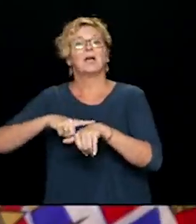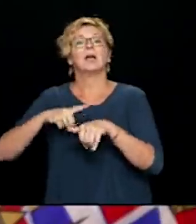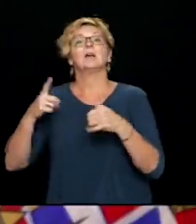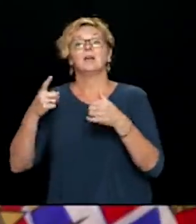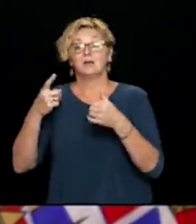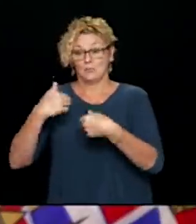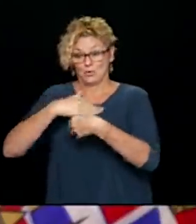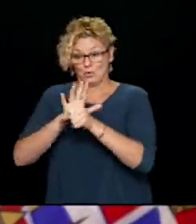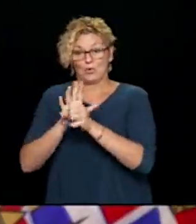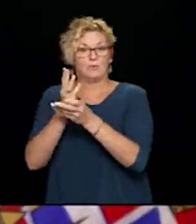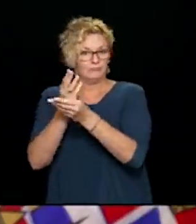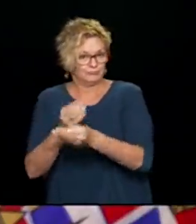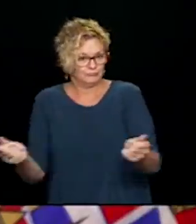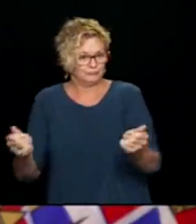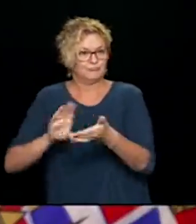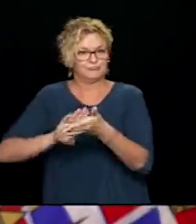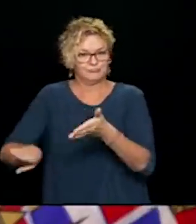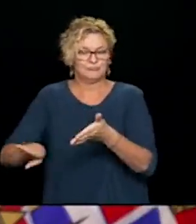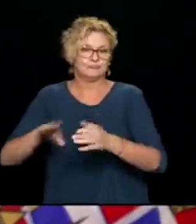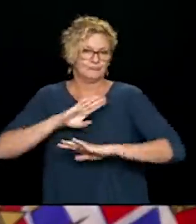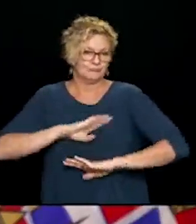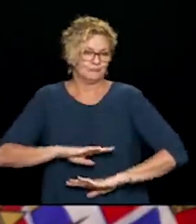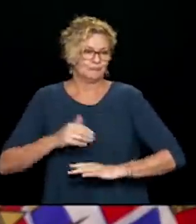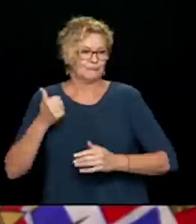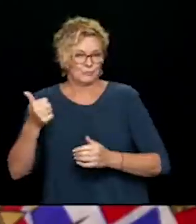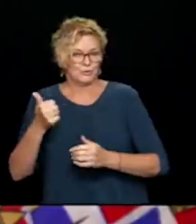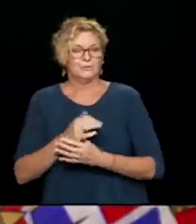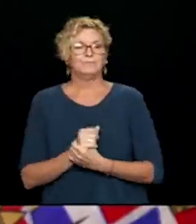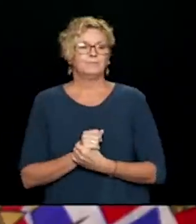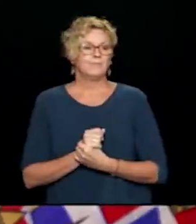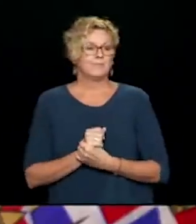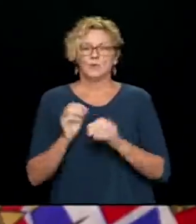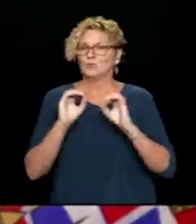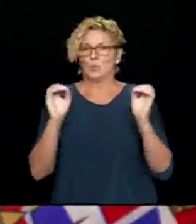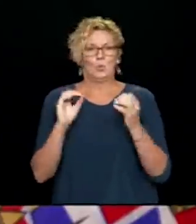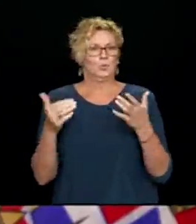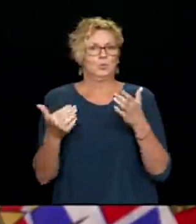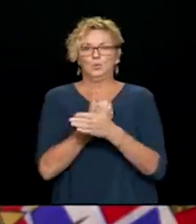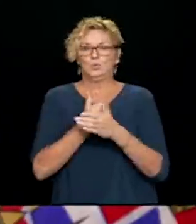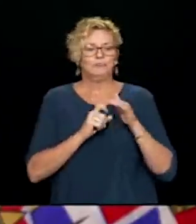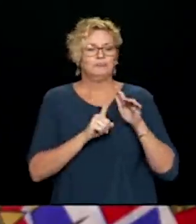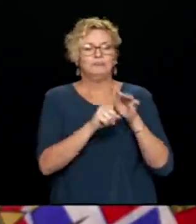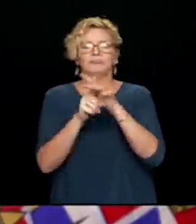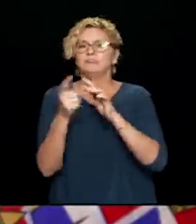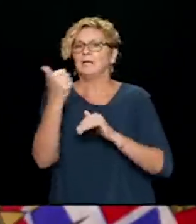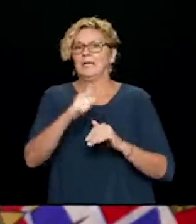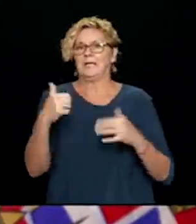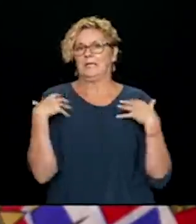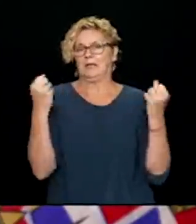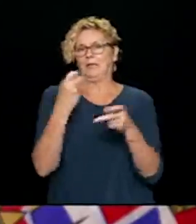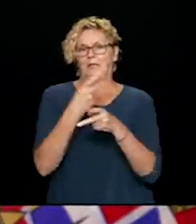Health region. And there are three in the Fraser Health region. The second outbreak outbreak that was detected at MSA Manor.